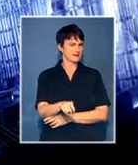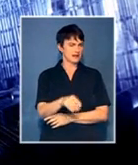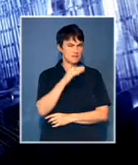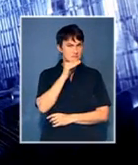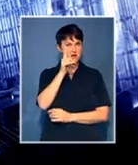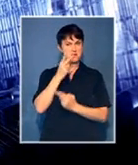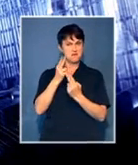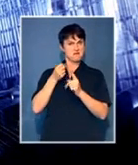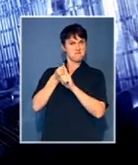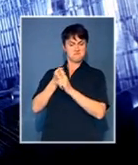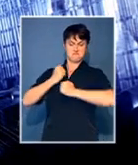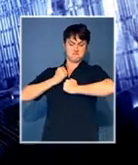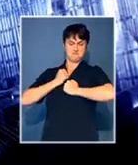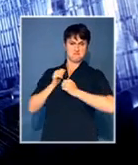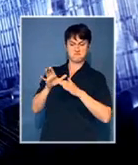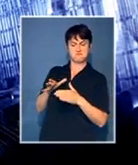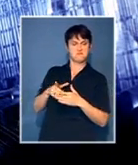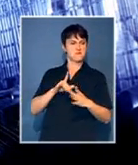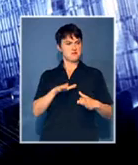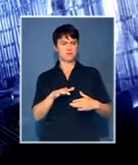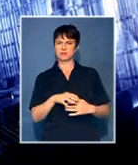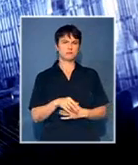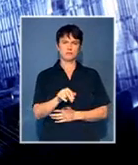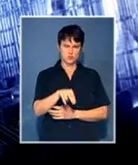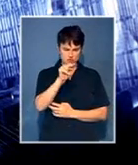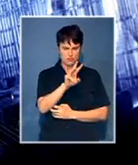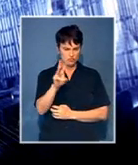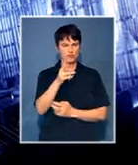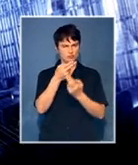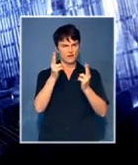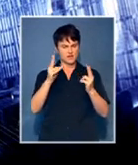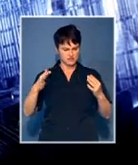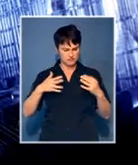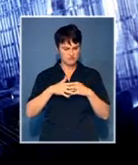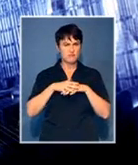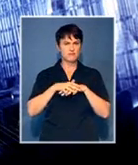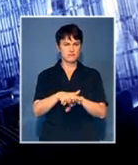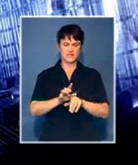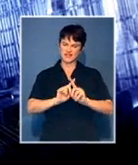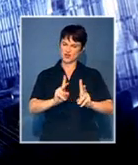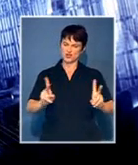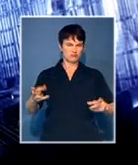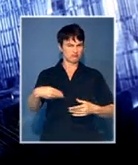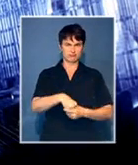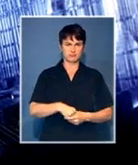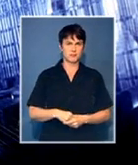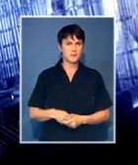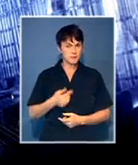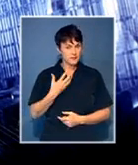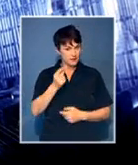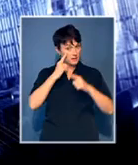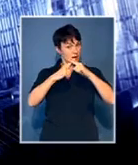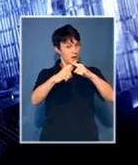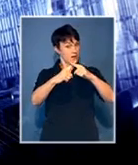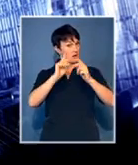So diversity is embraced by universities, and the Northwest University has particularly embraced diversity. And we are working on targets